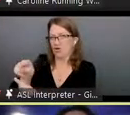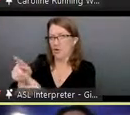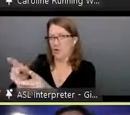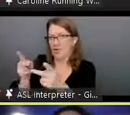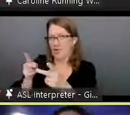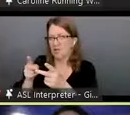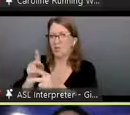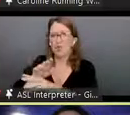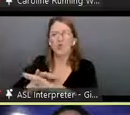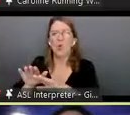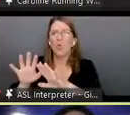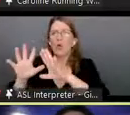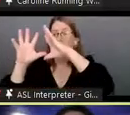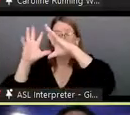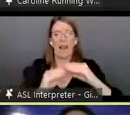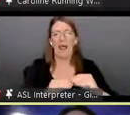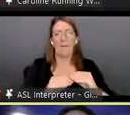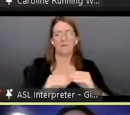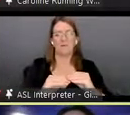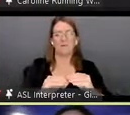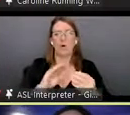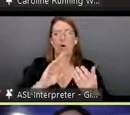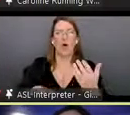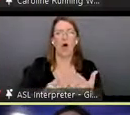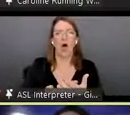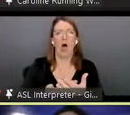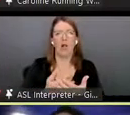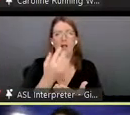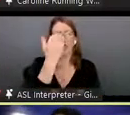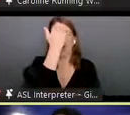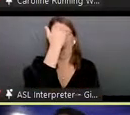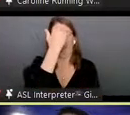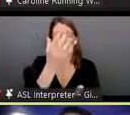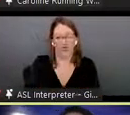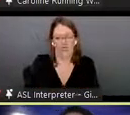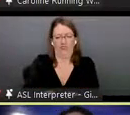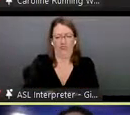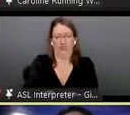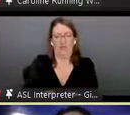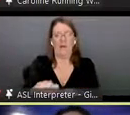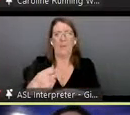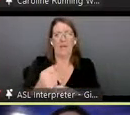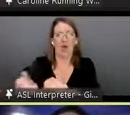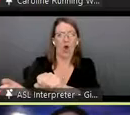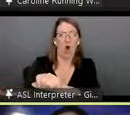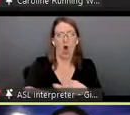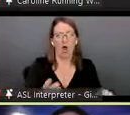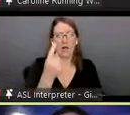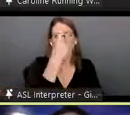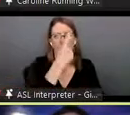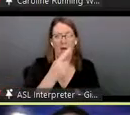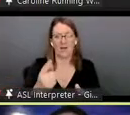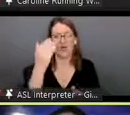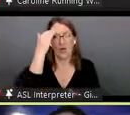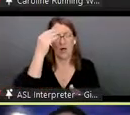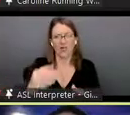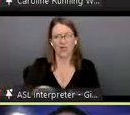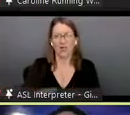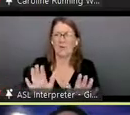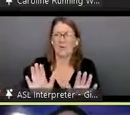and make it into everything all hawaiian knowledge and that's the only caveat i would have about creating digital